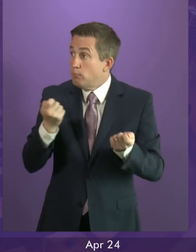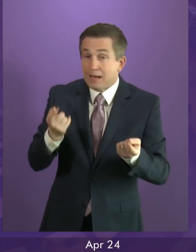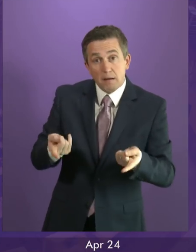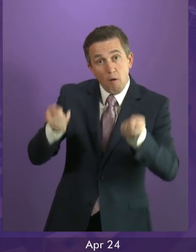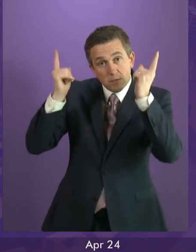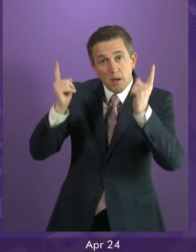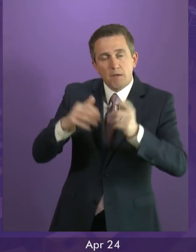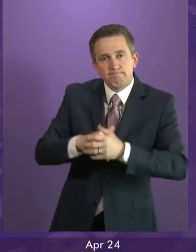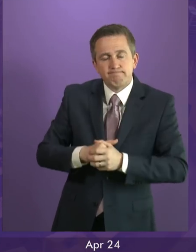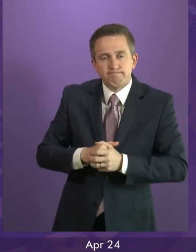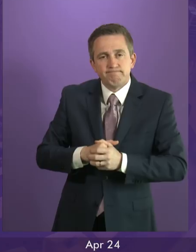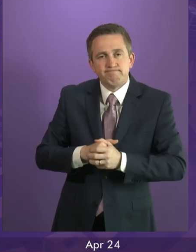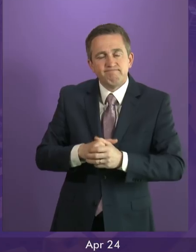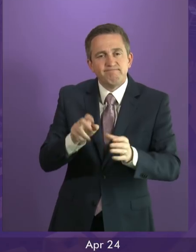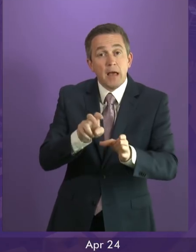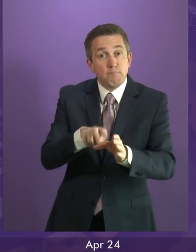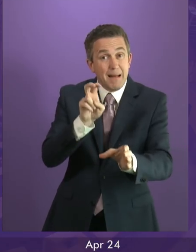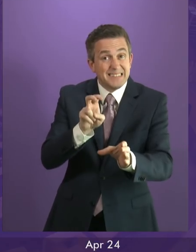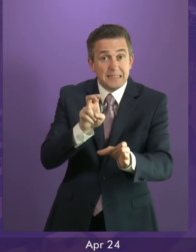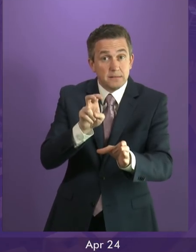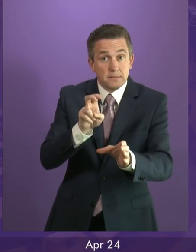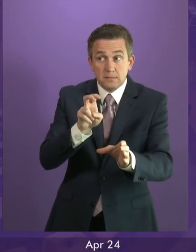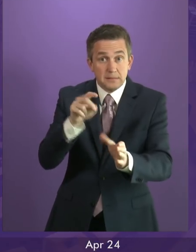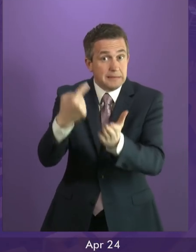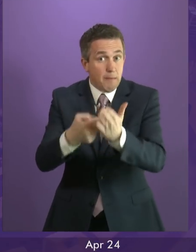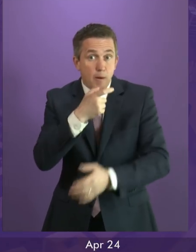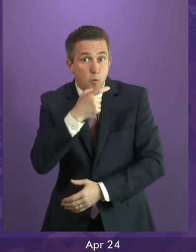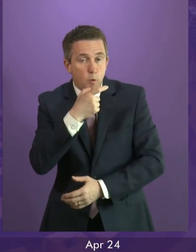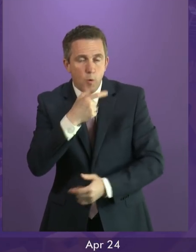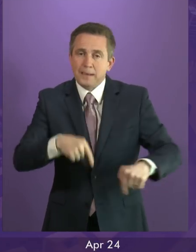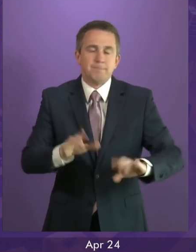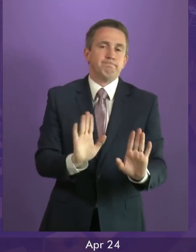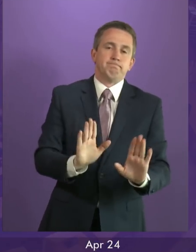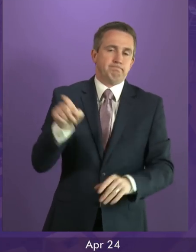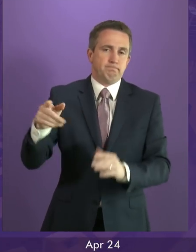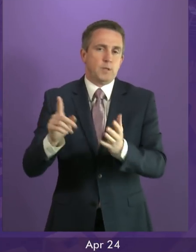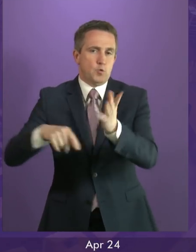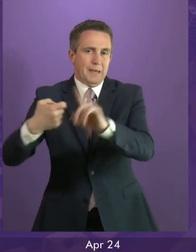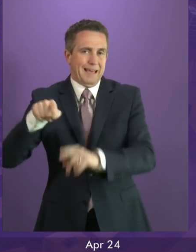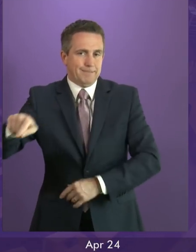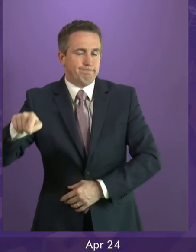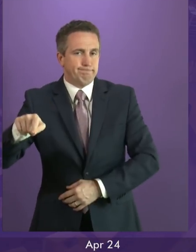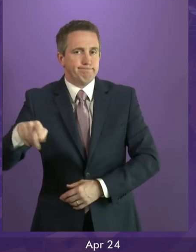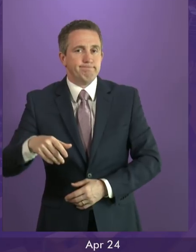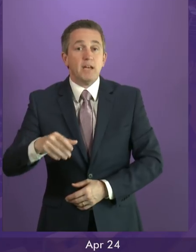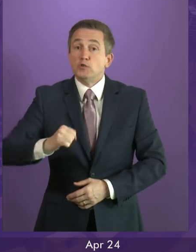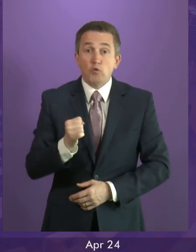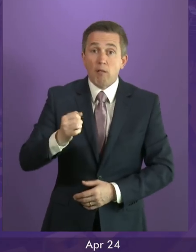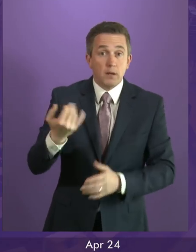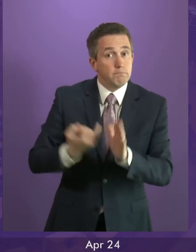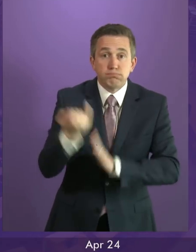President, Brexit was not the choice of this Parliament, nor was it the choice of our country.